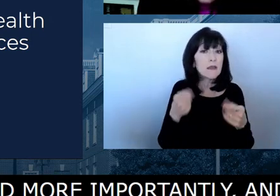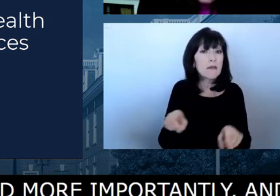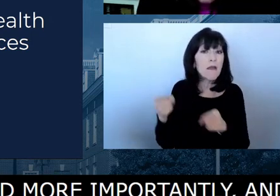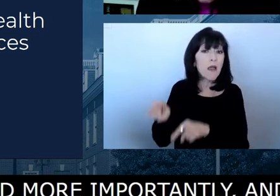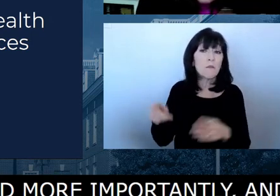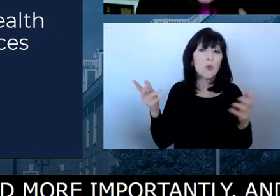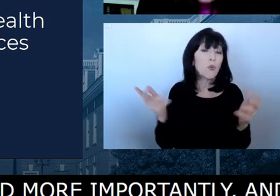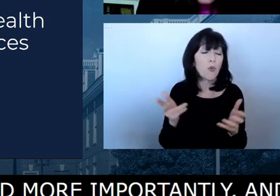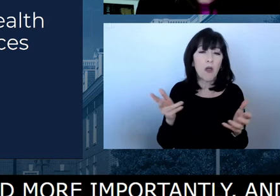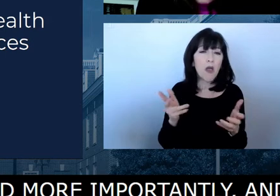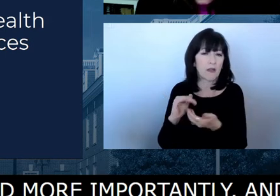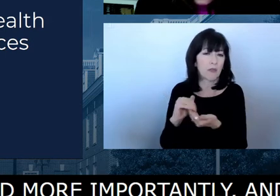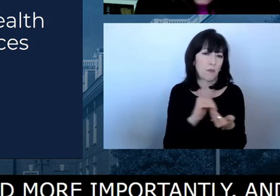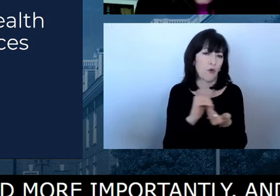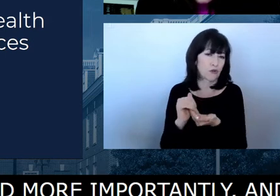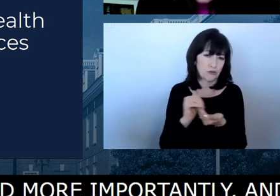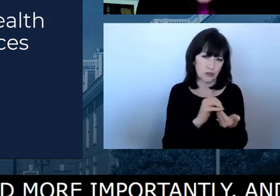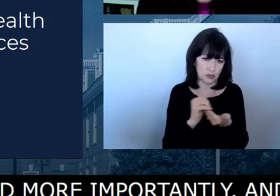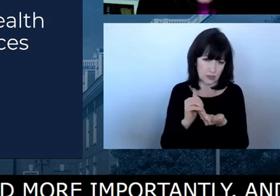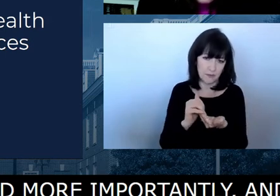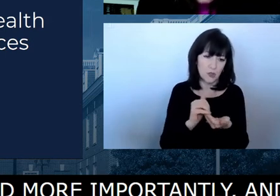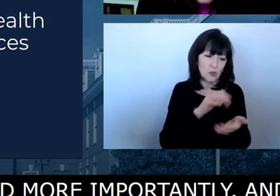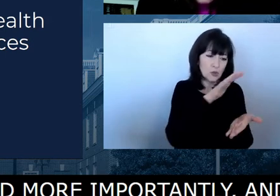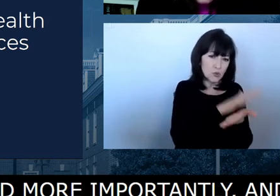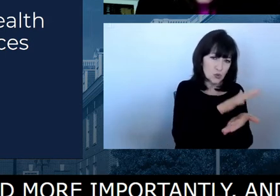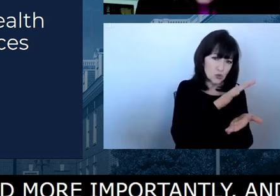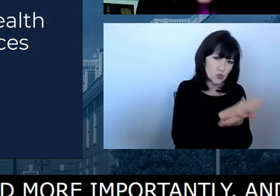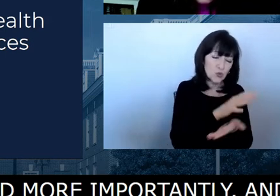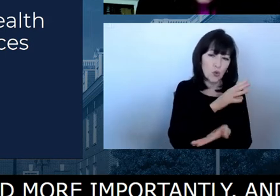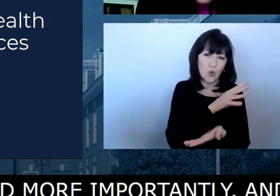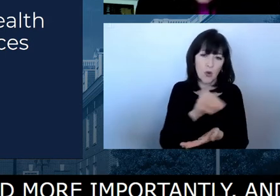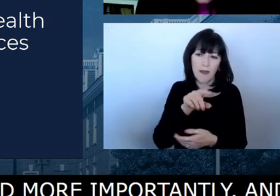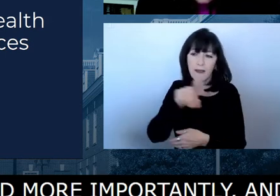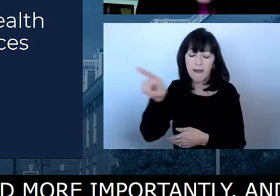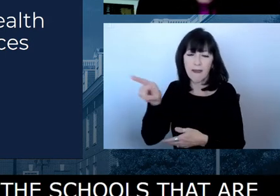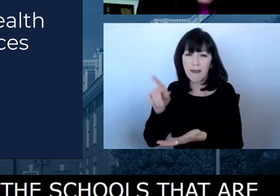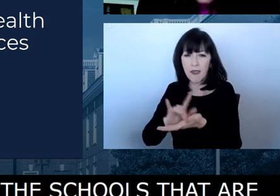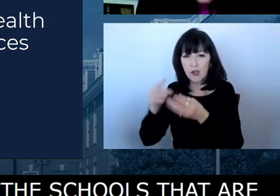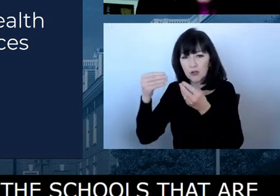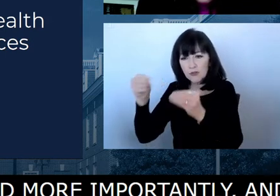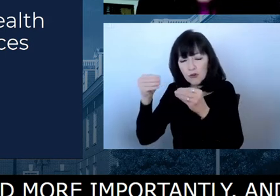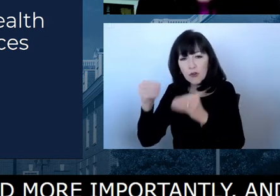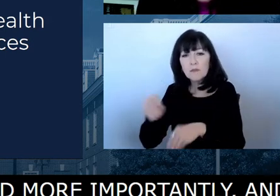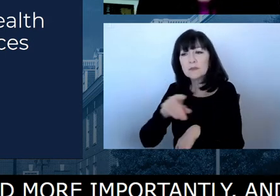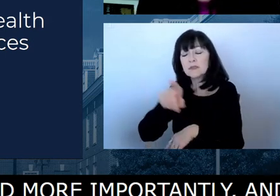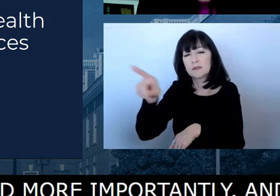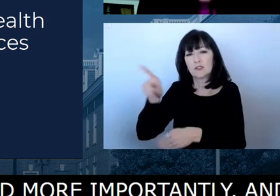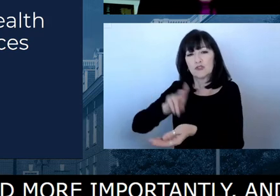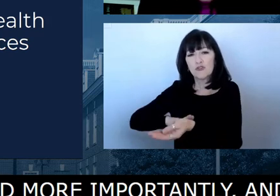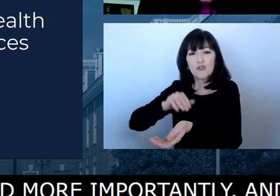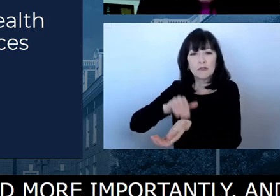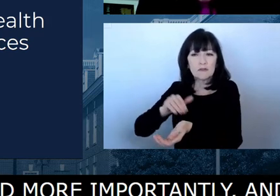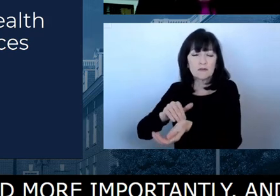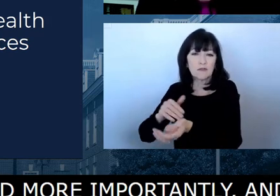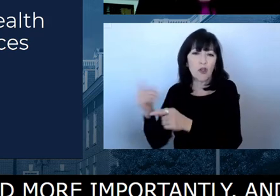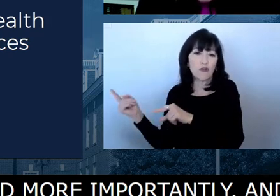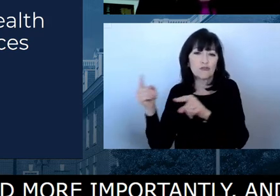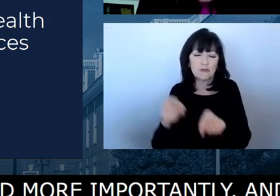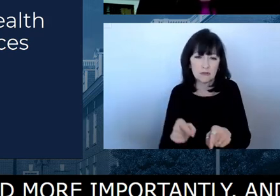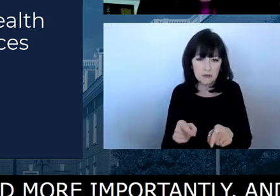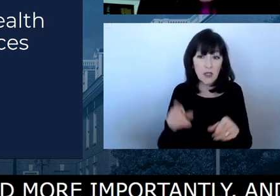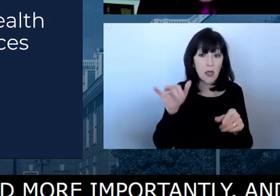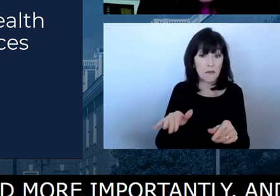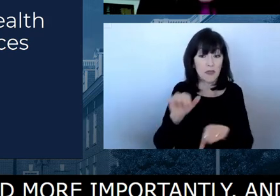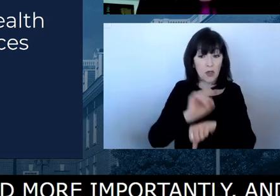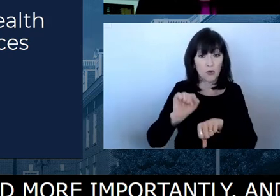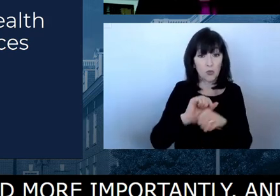-sponsored and school-promoted events. So, again, we're just so excited to see those continue to happen across our state. And